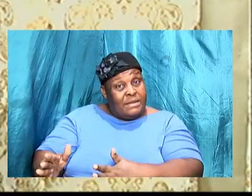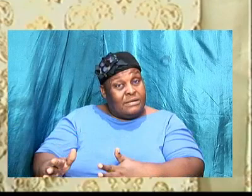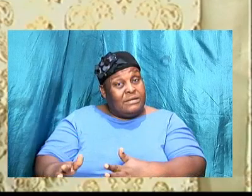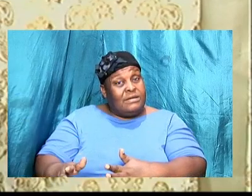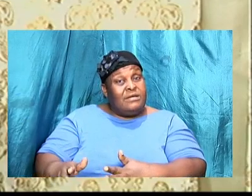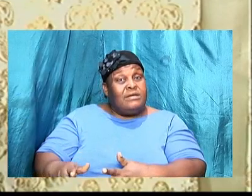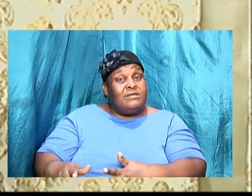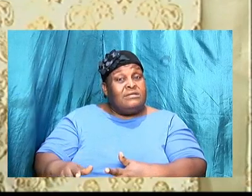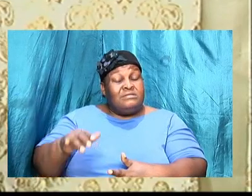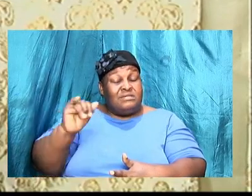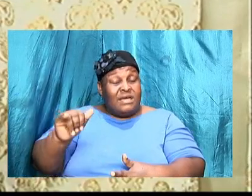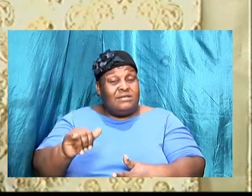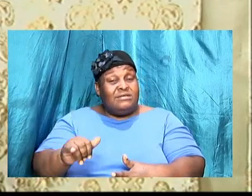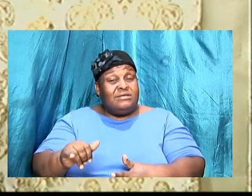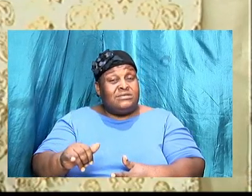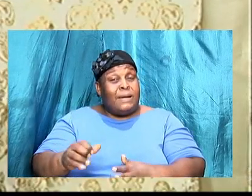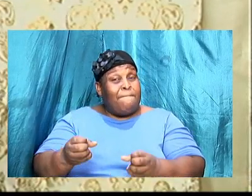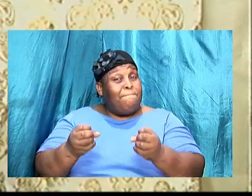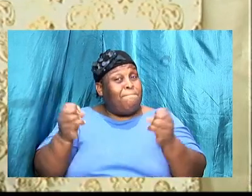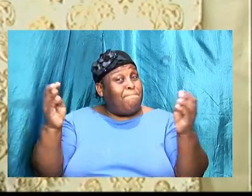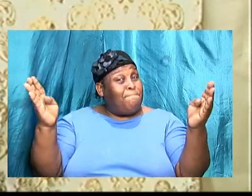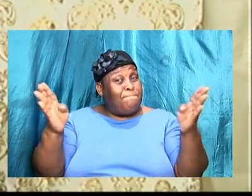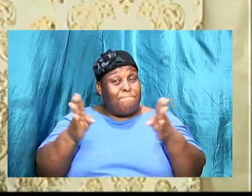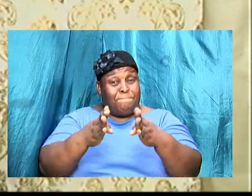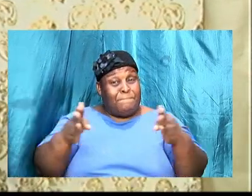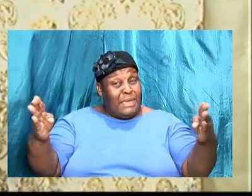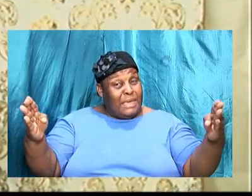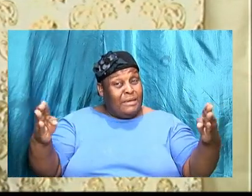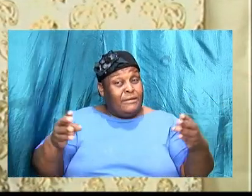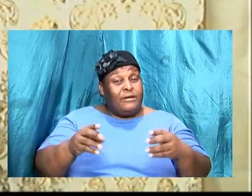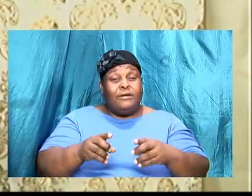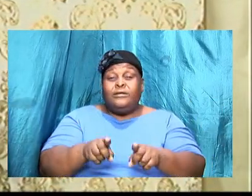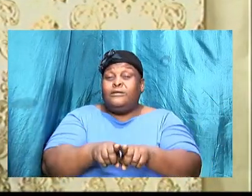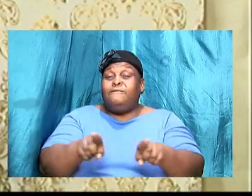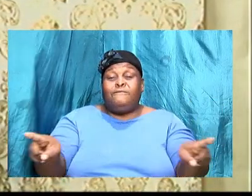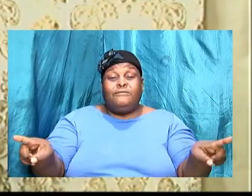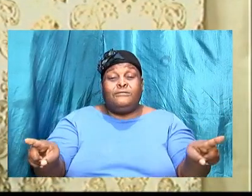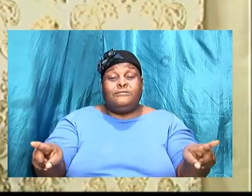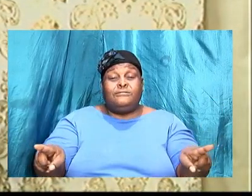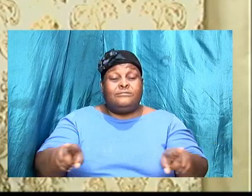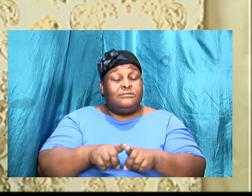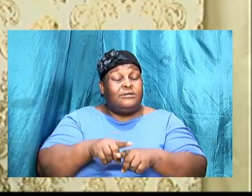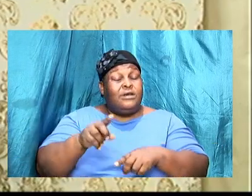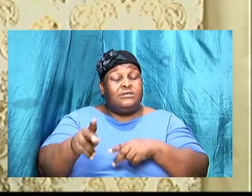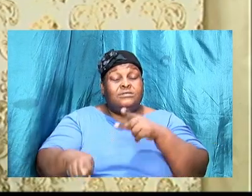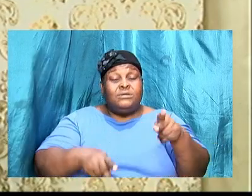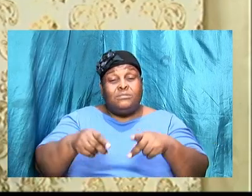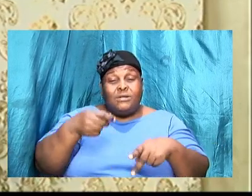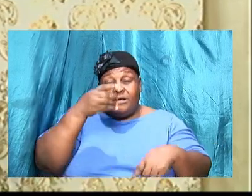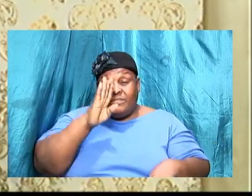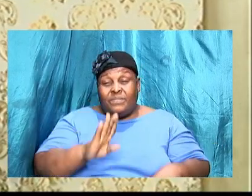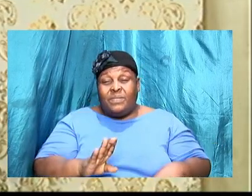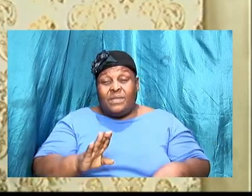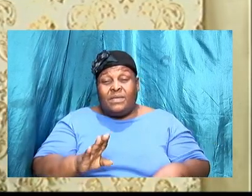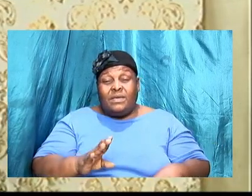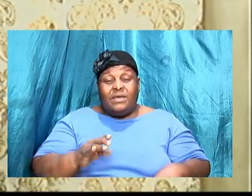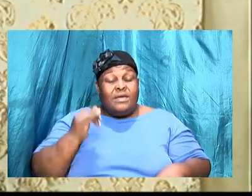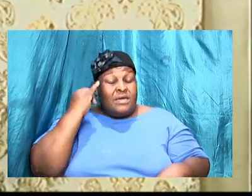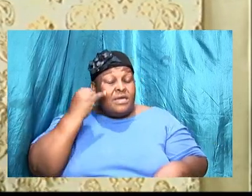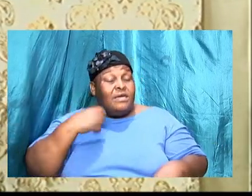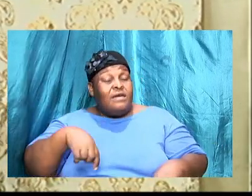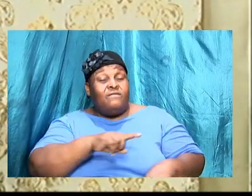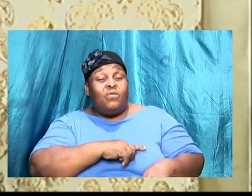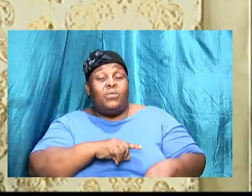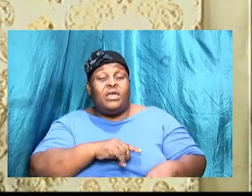difference. And I am saying to us, that as people of God, if we go outside of God's plan,